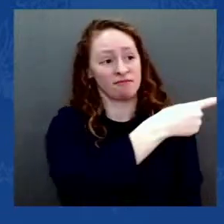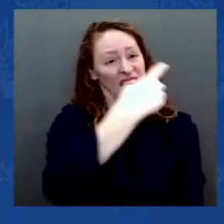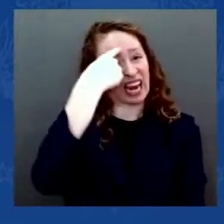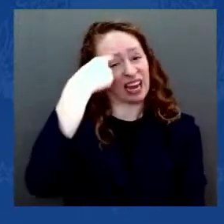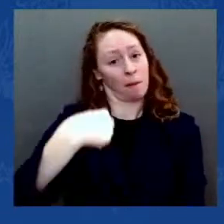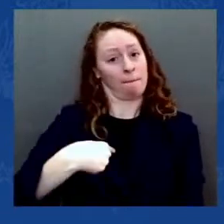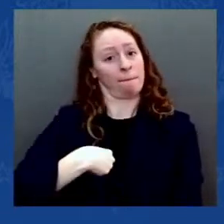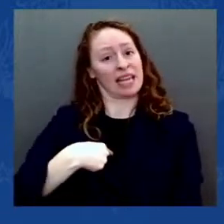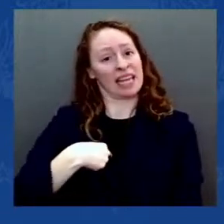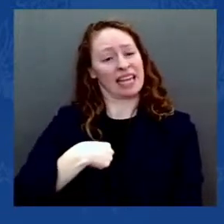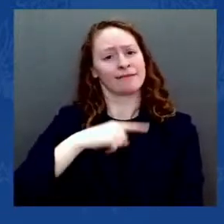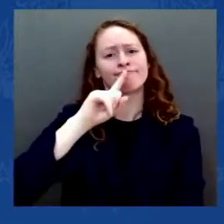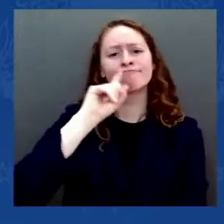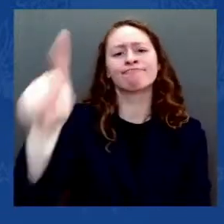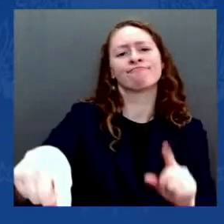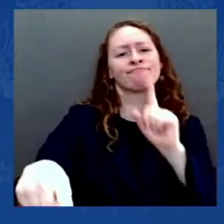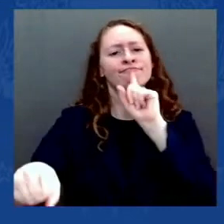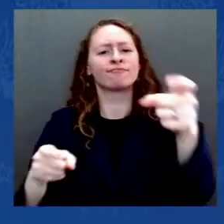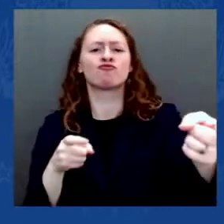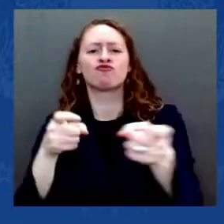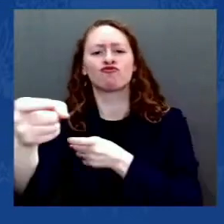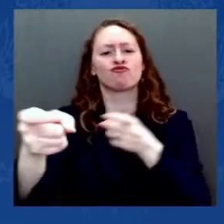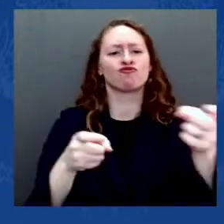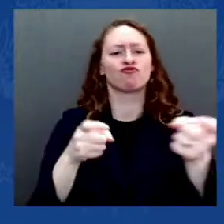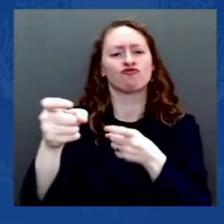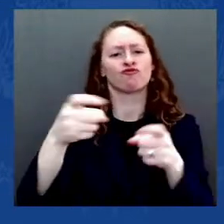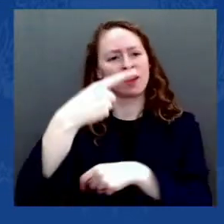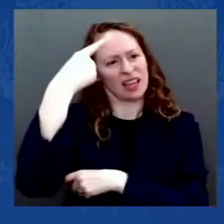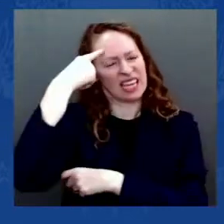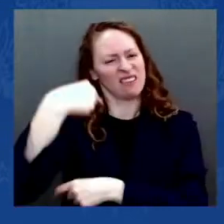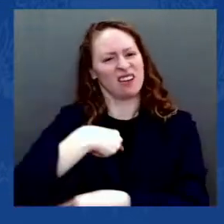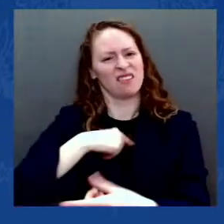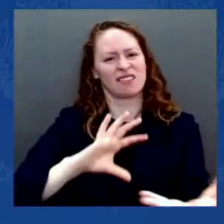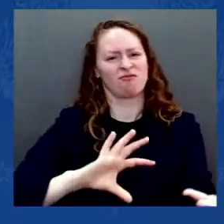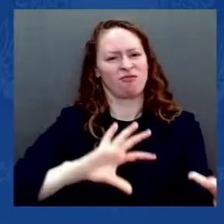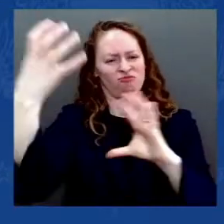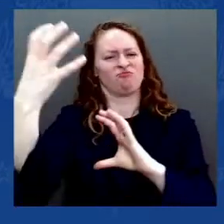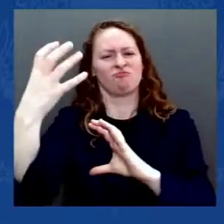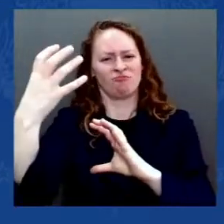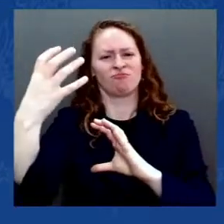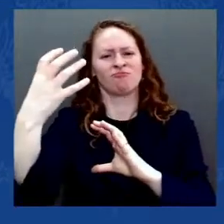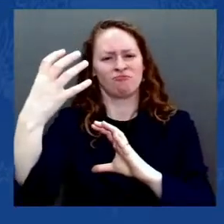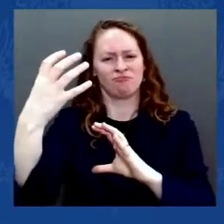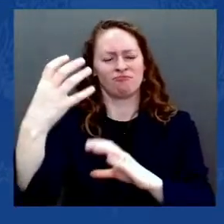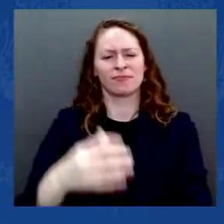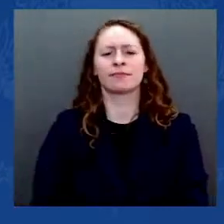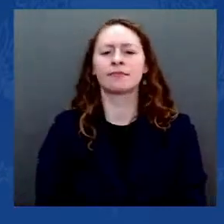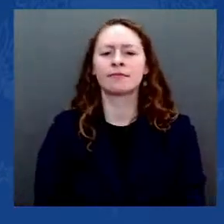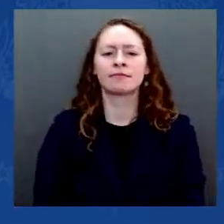Concord, at Gettysburg, in Omaha Beach, Seneca Falls, Selma, Alabama.